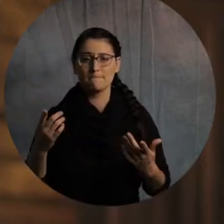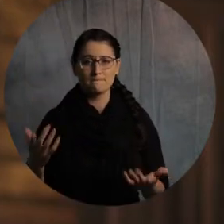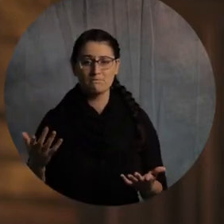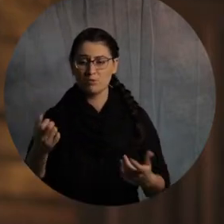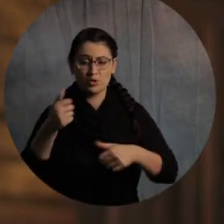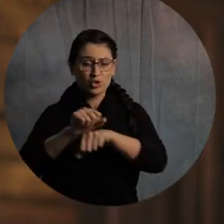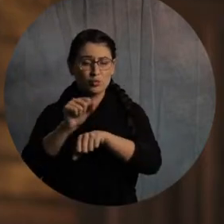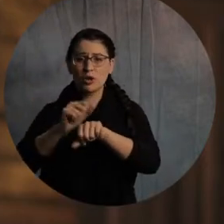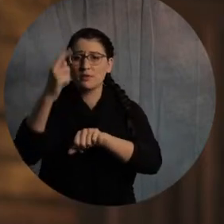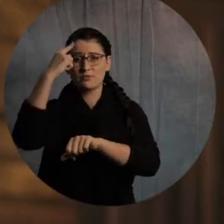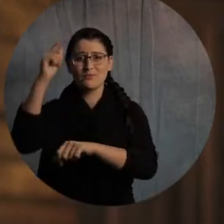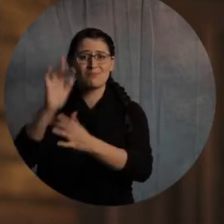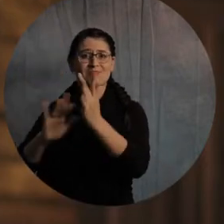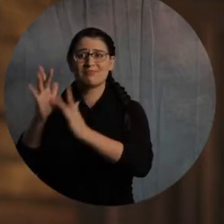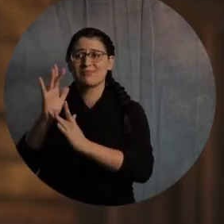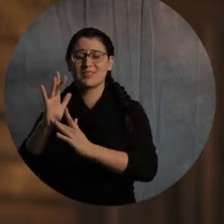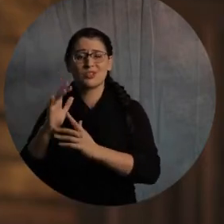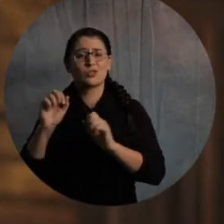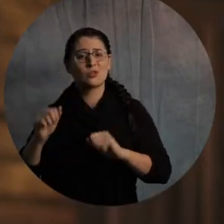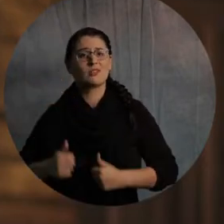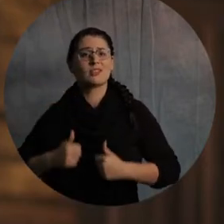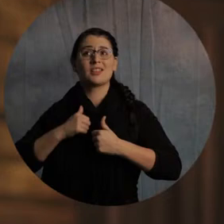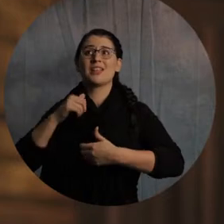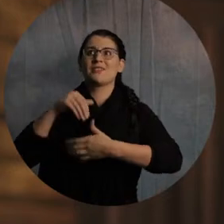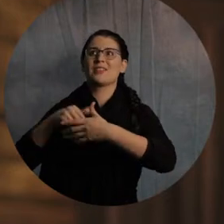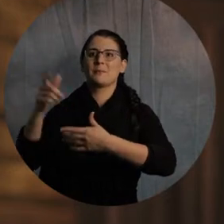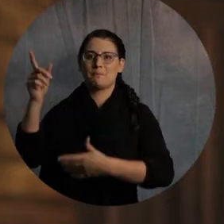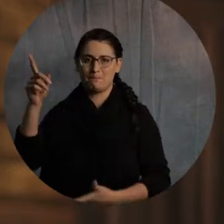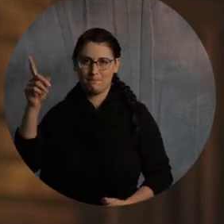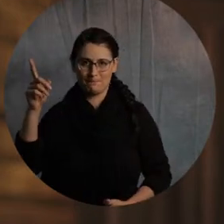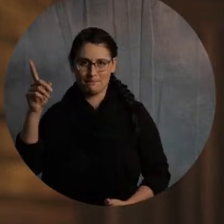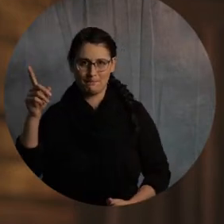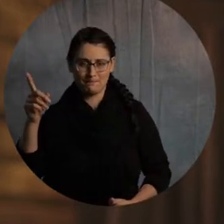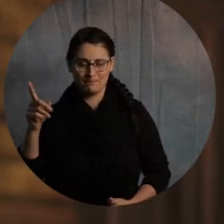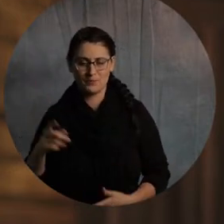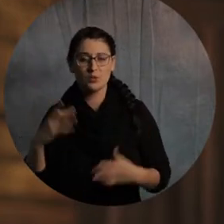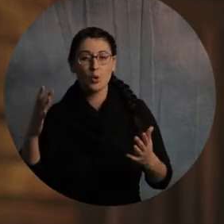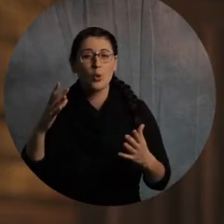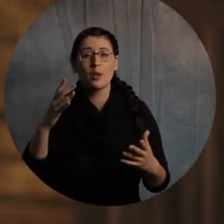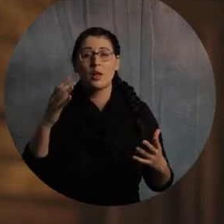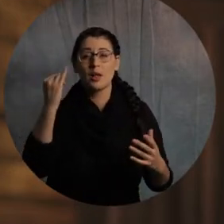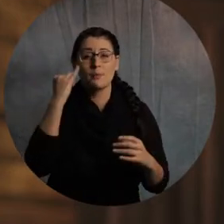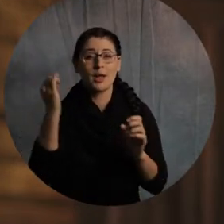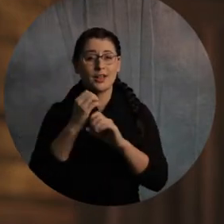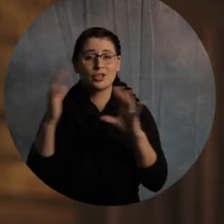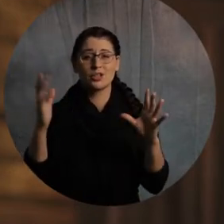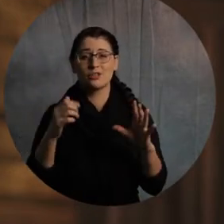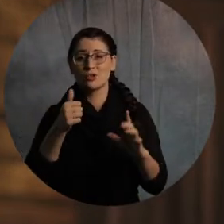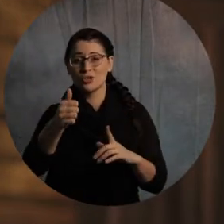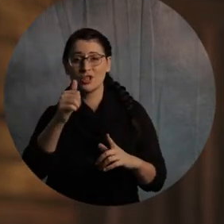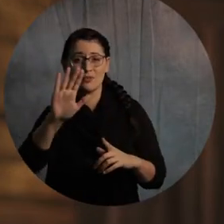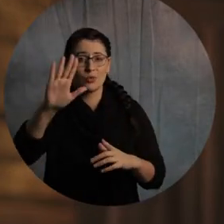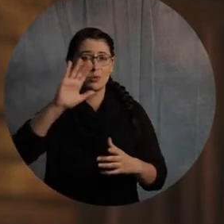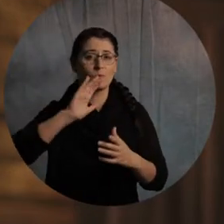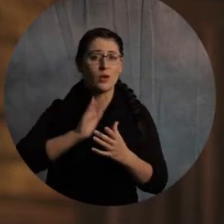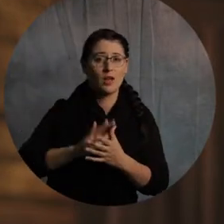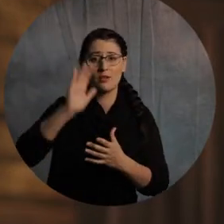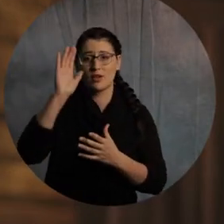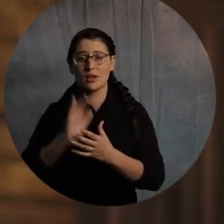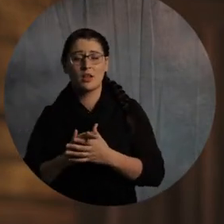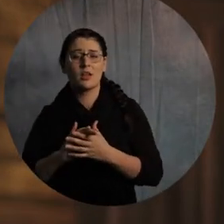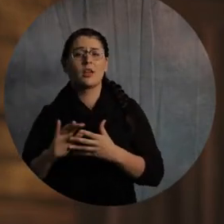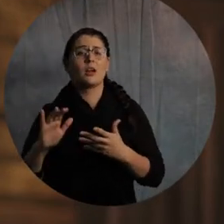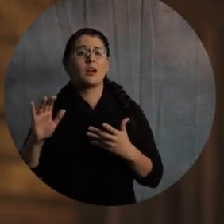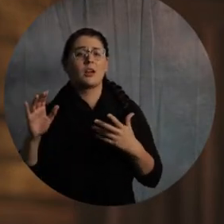Him. Alright? So, imagine if you and your wife started praying together. Alright, there's one amazing thing. Right?